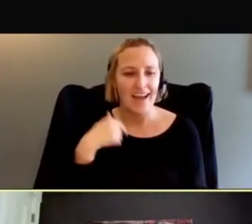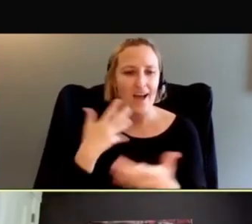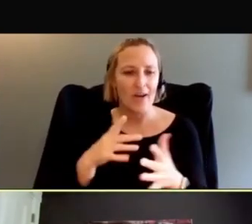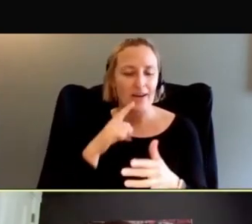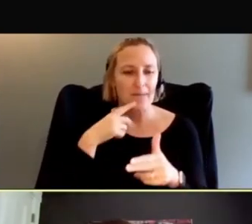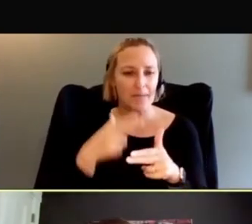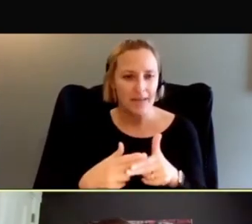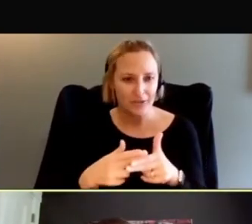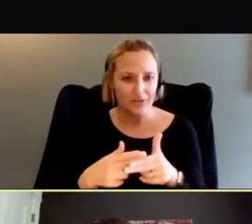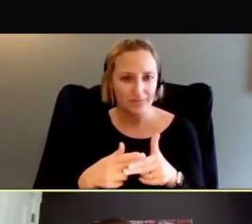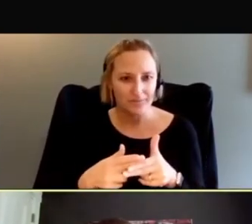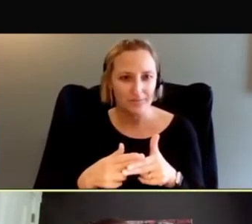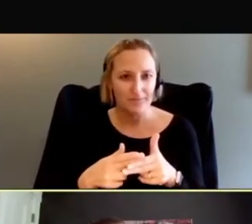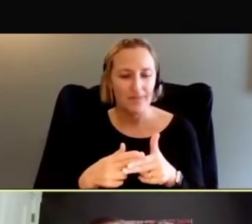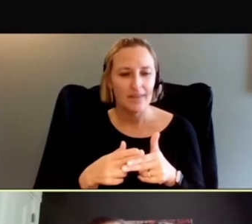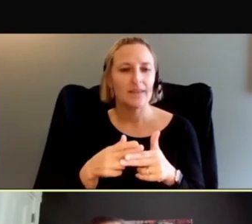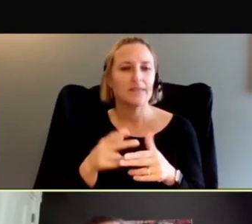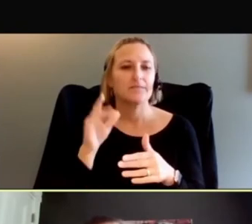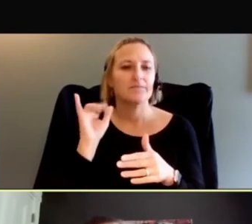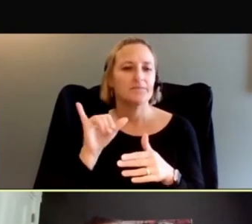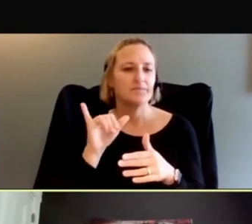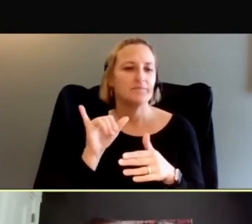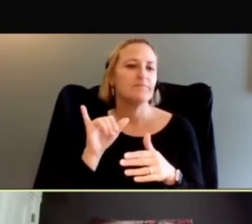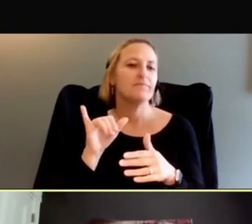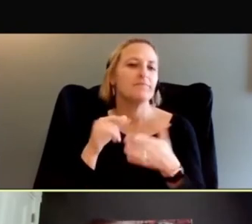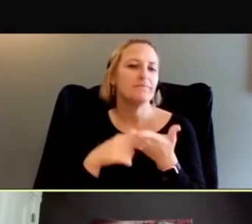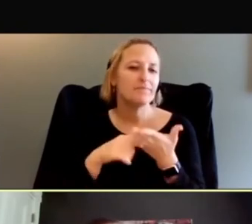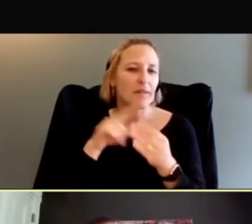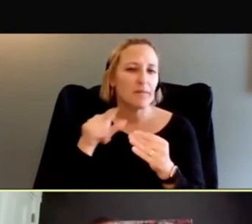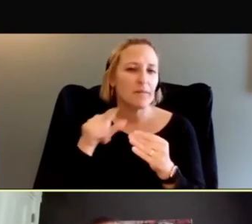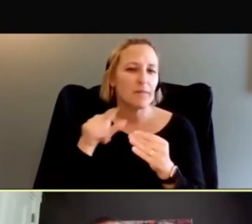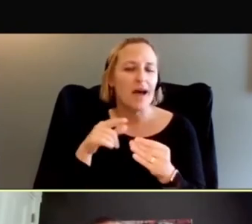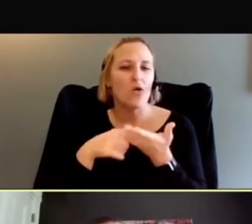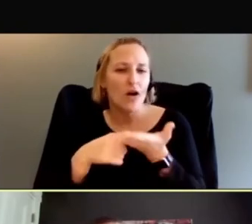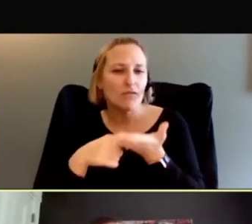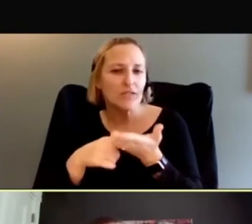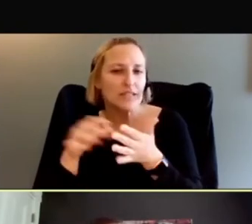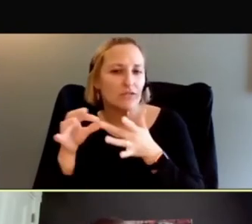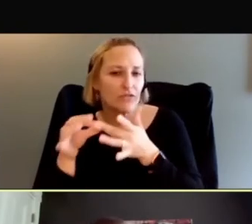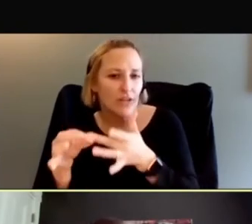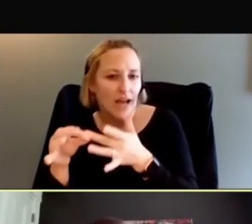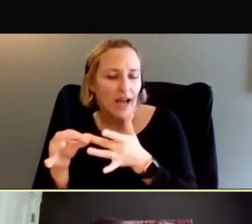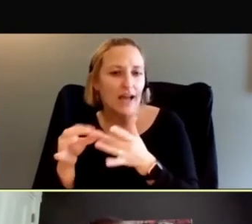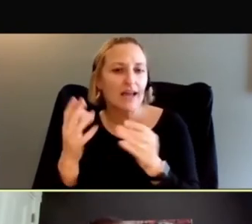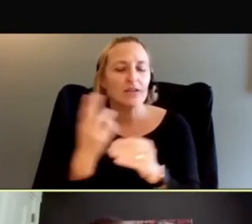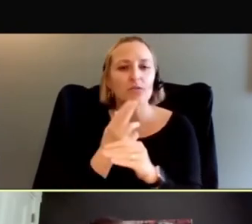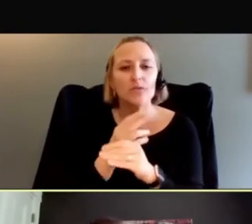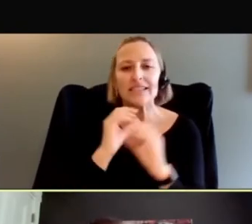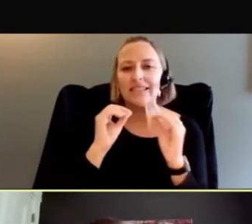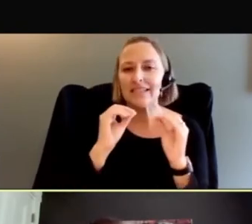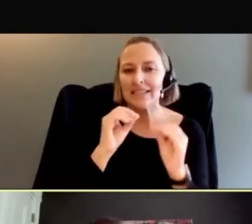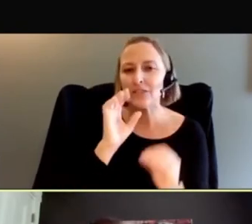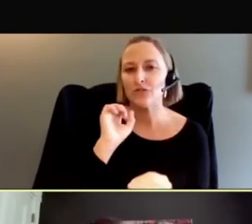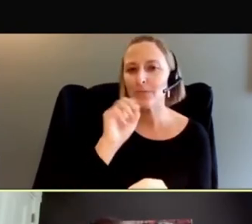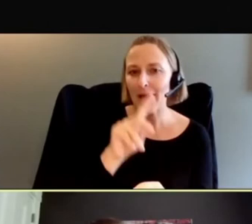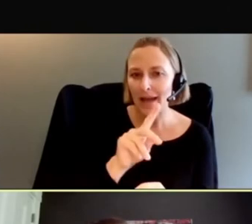thinking about conversation guides and use of teach back. And I think the other thing that you can kind of